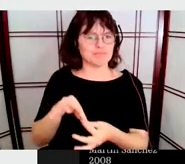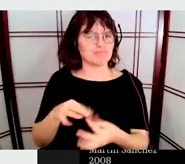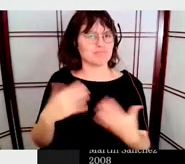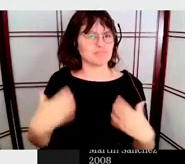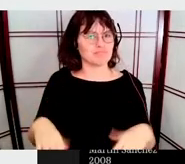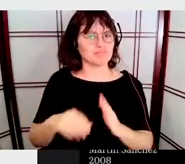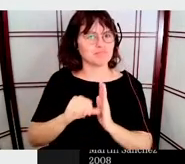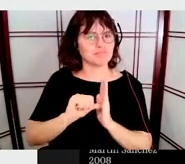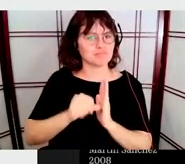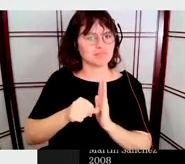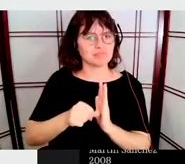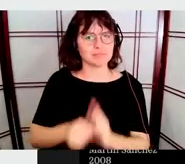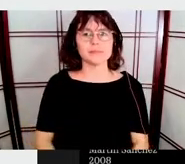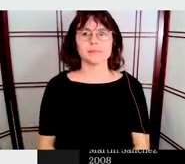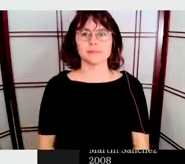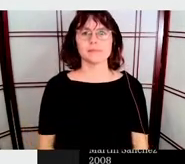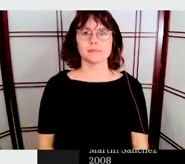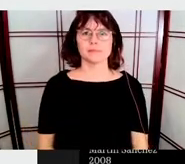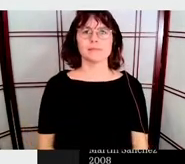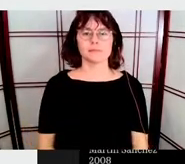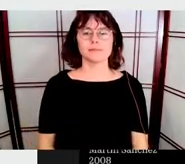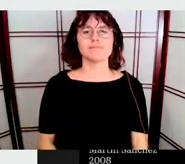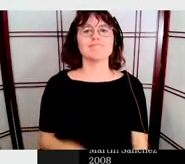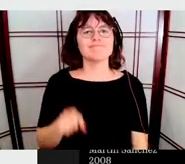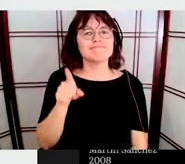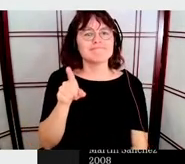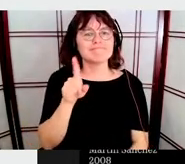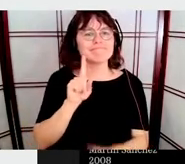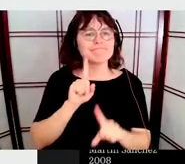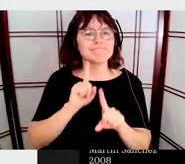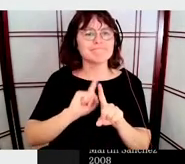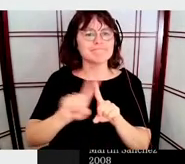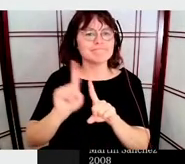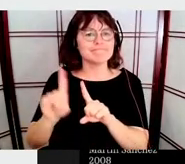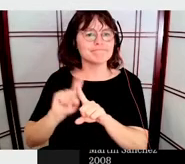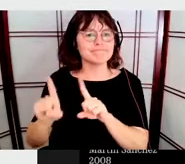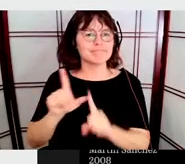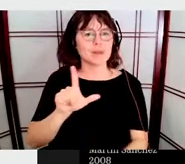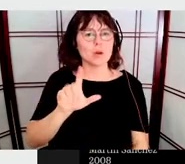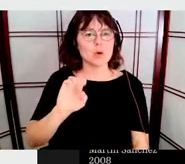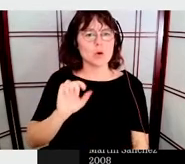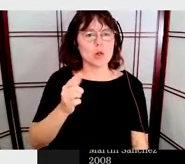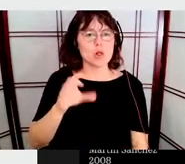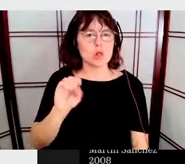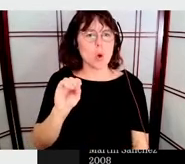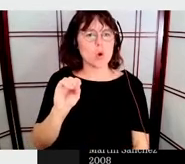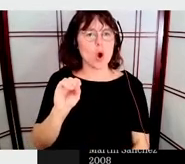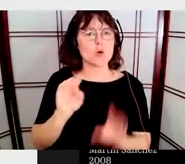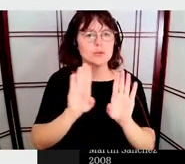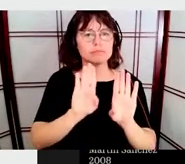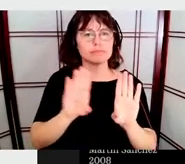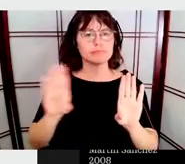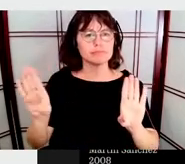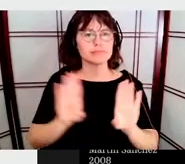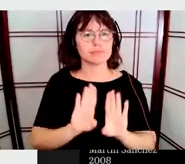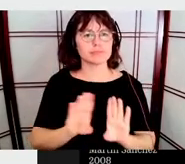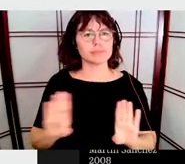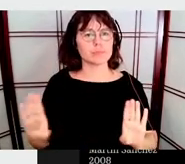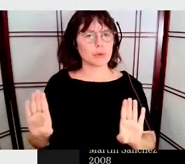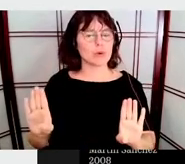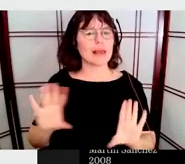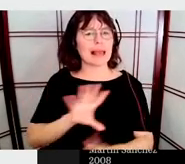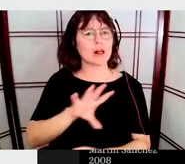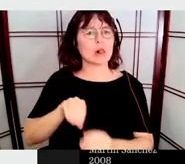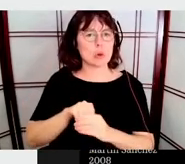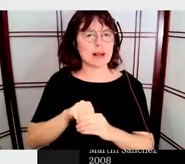Just a selection of logos that were included to the archive and each logo